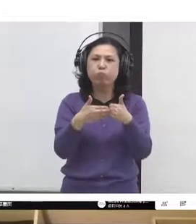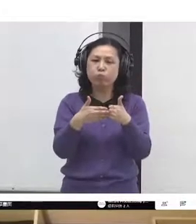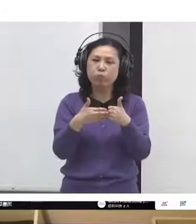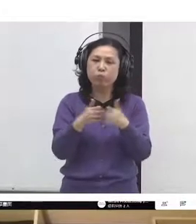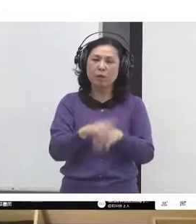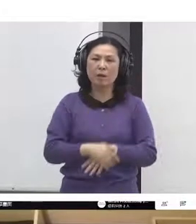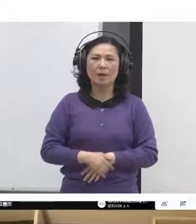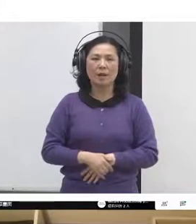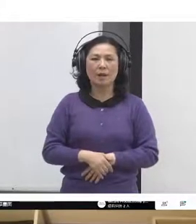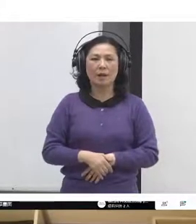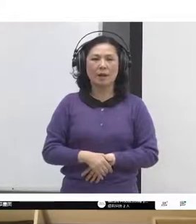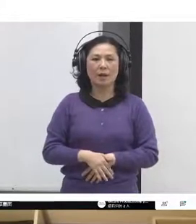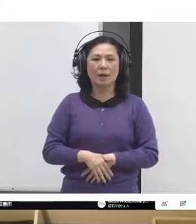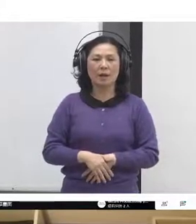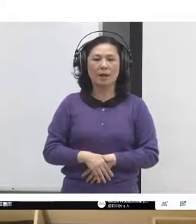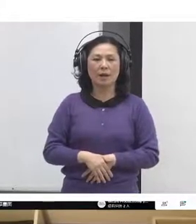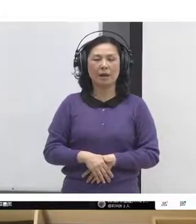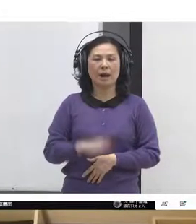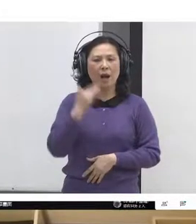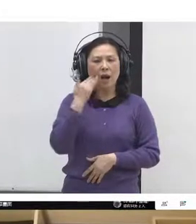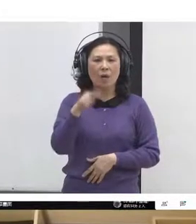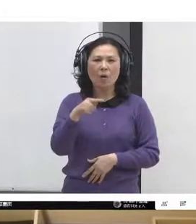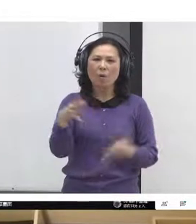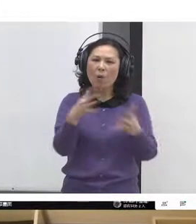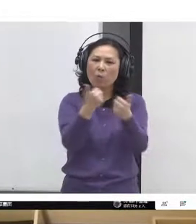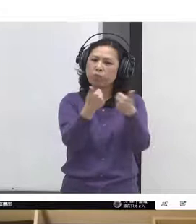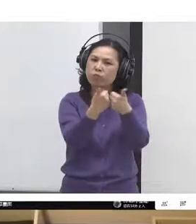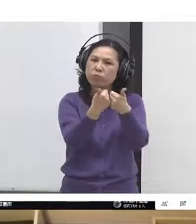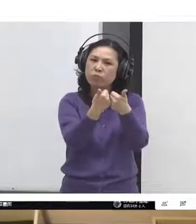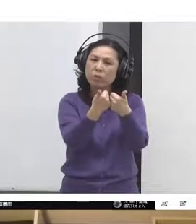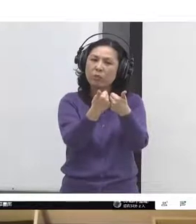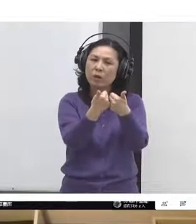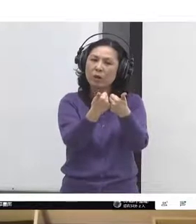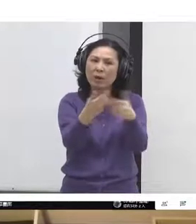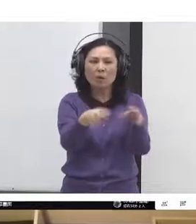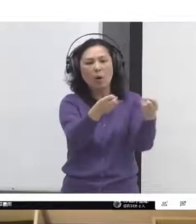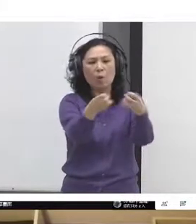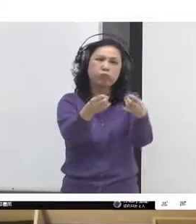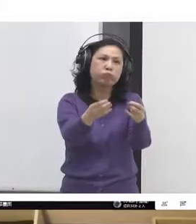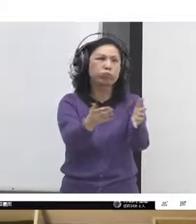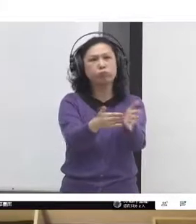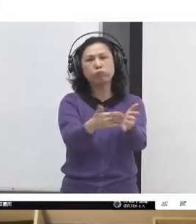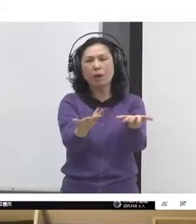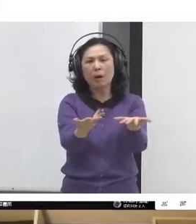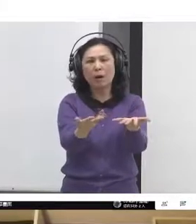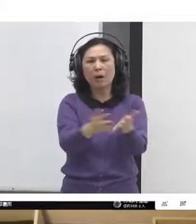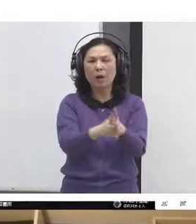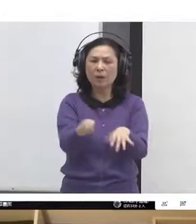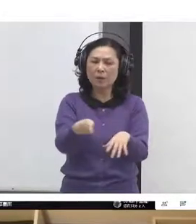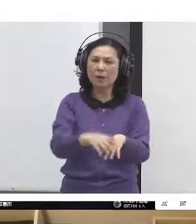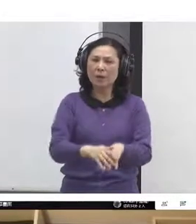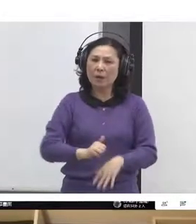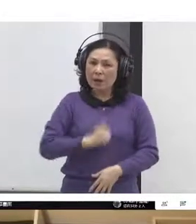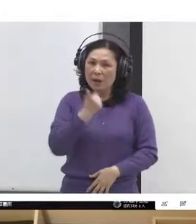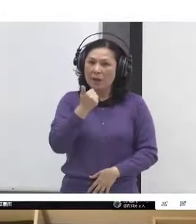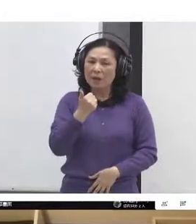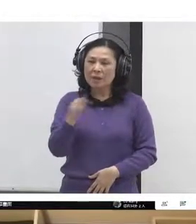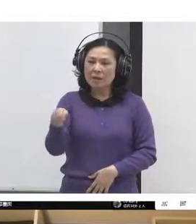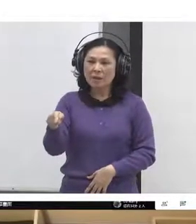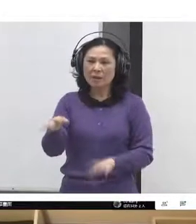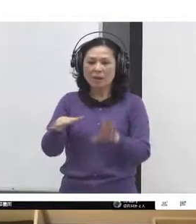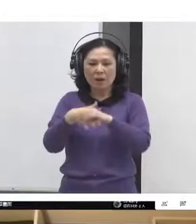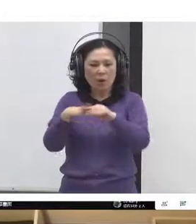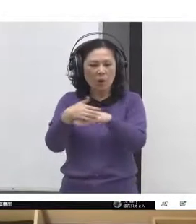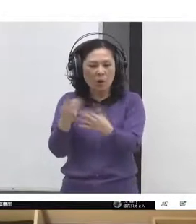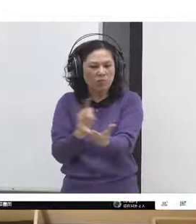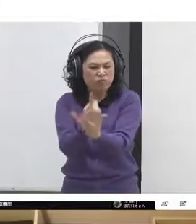suspects and you're not penetrating into the culture to get the diversity and representation that really is